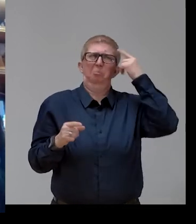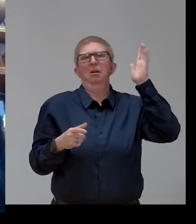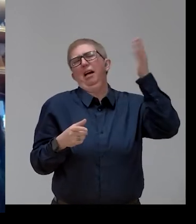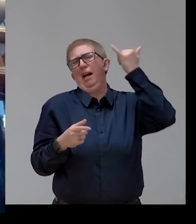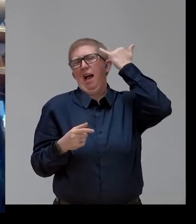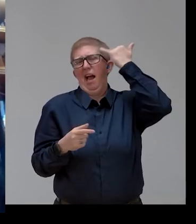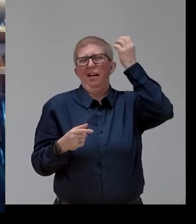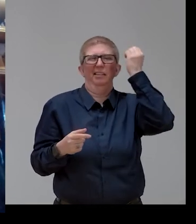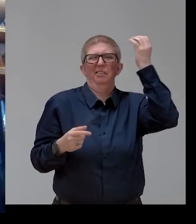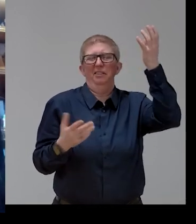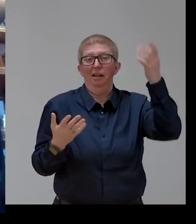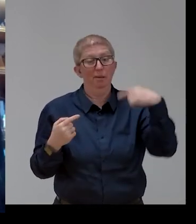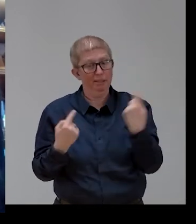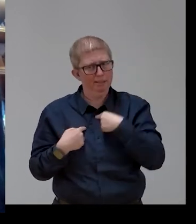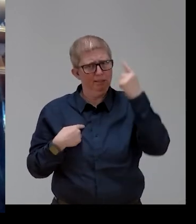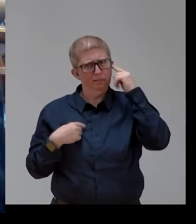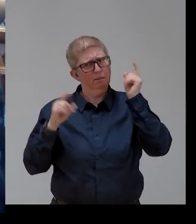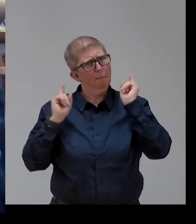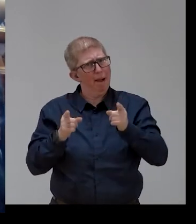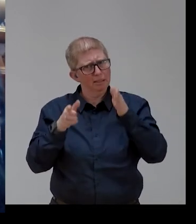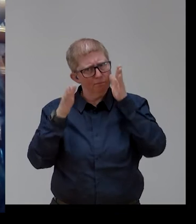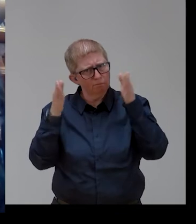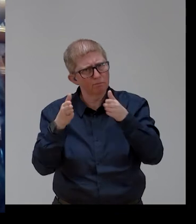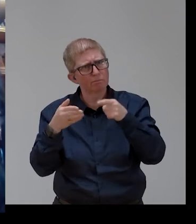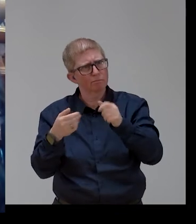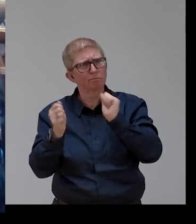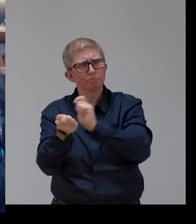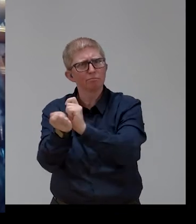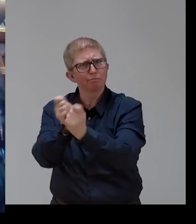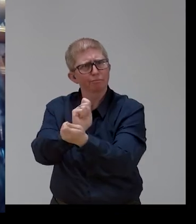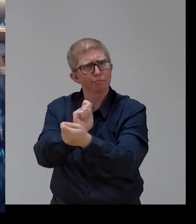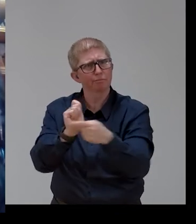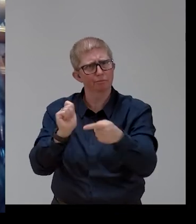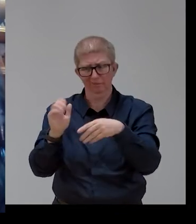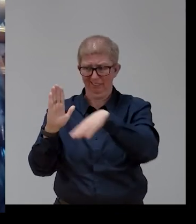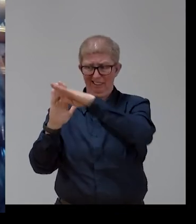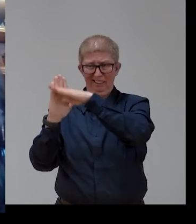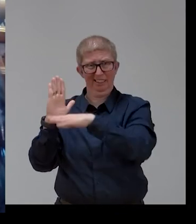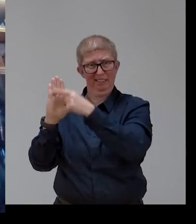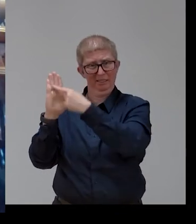the utopians and the chimera and the principles. It's real. It's possible.